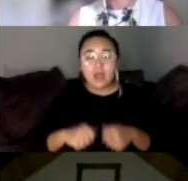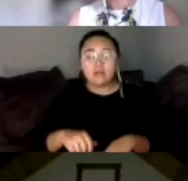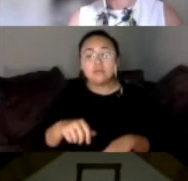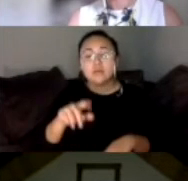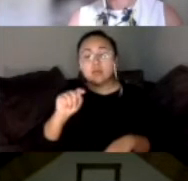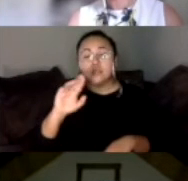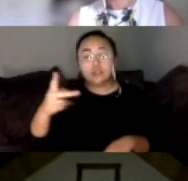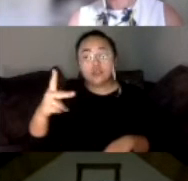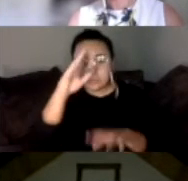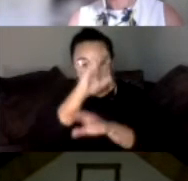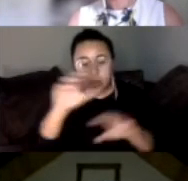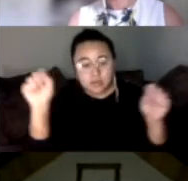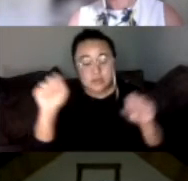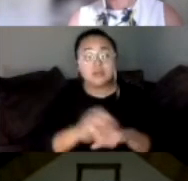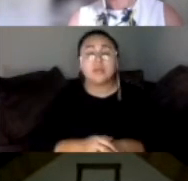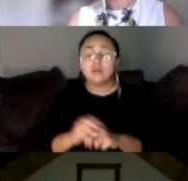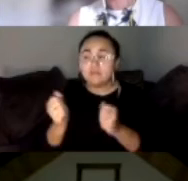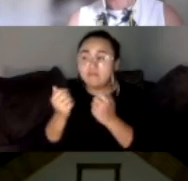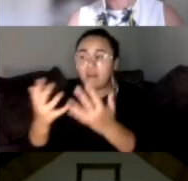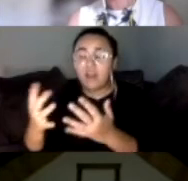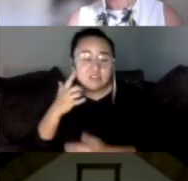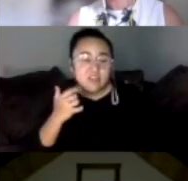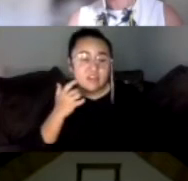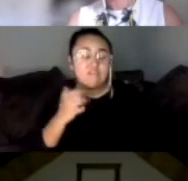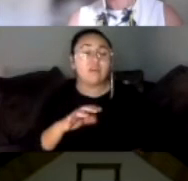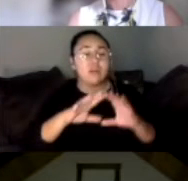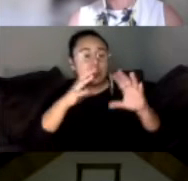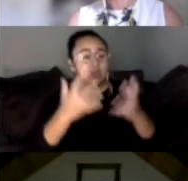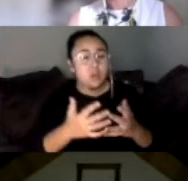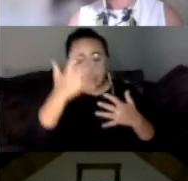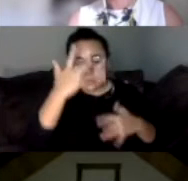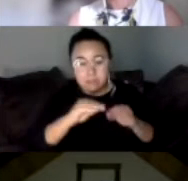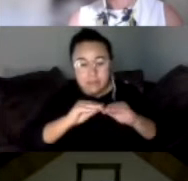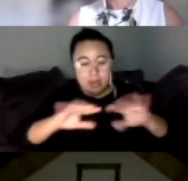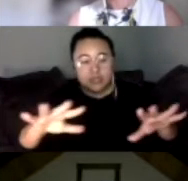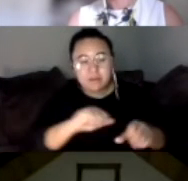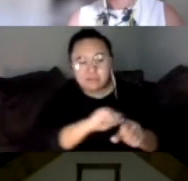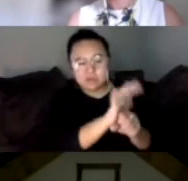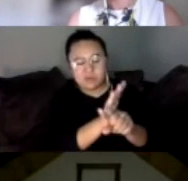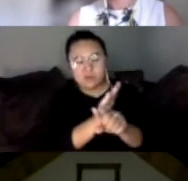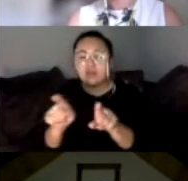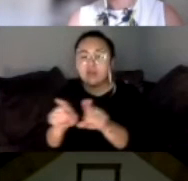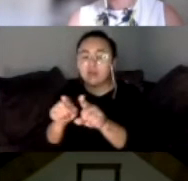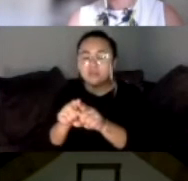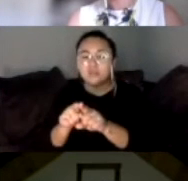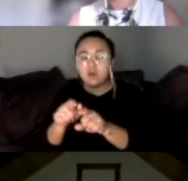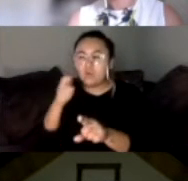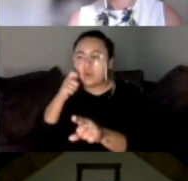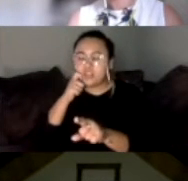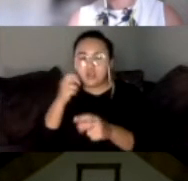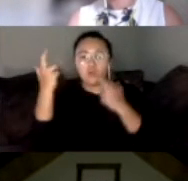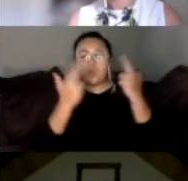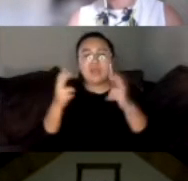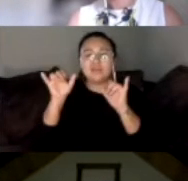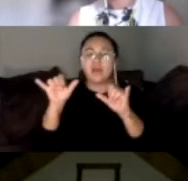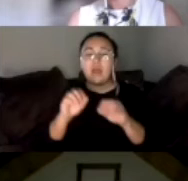wildfires here in California, a global pandemic, uprising regarding racial reckoning, and more wildfires. And so I